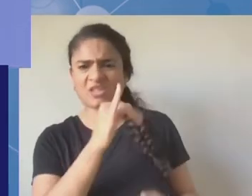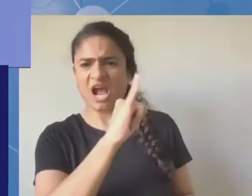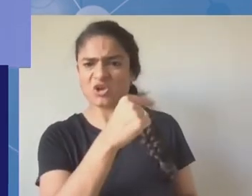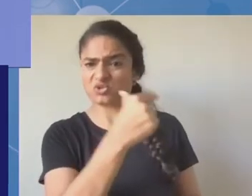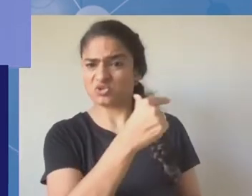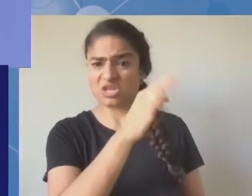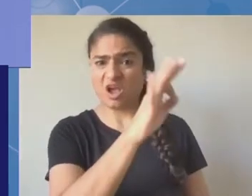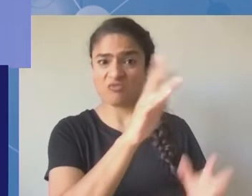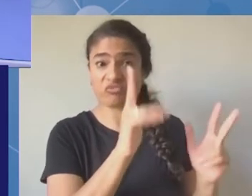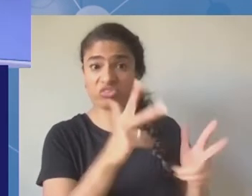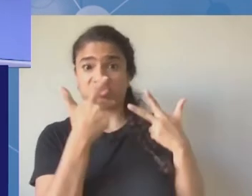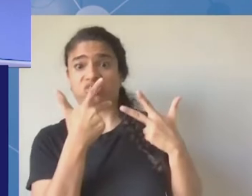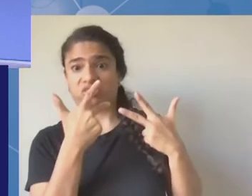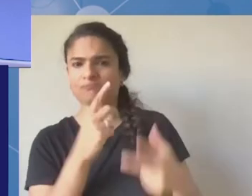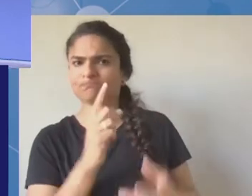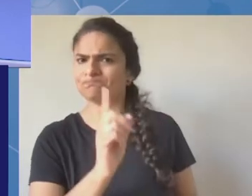um jenna